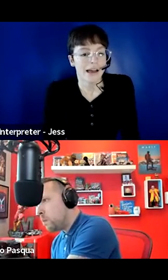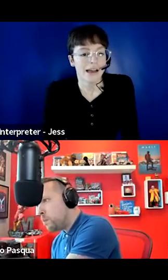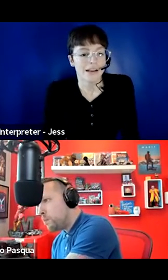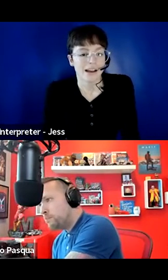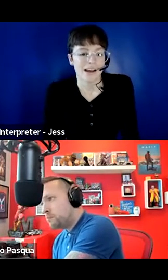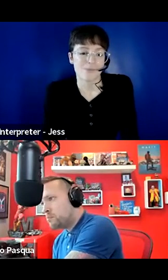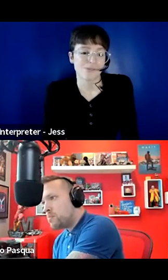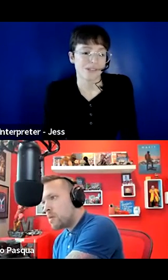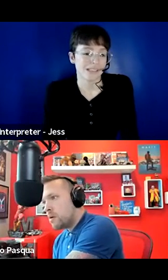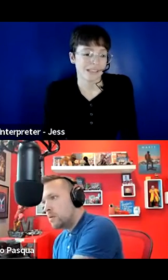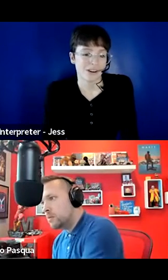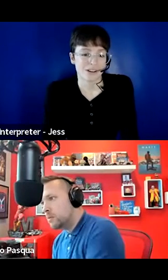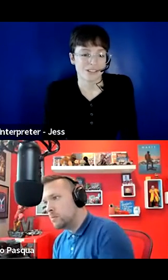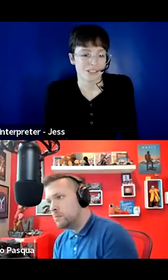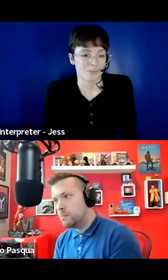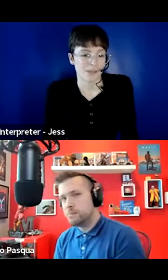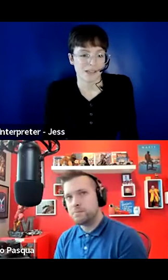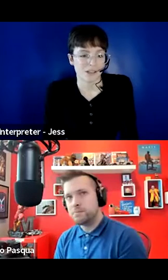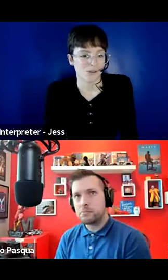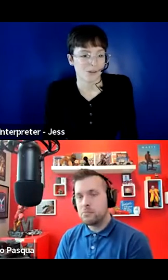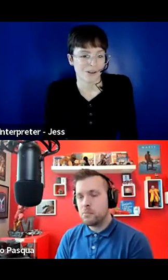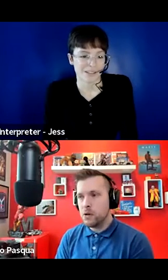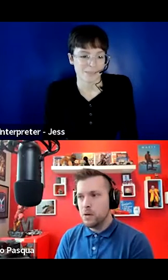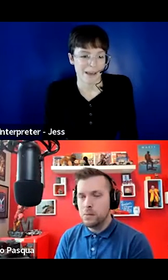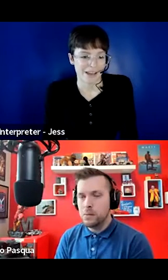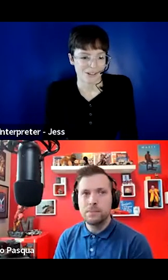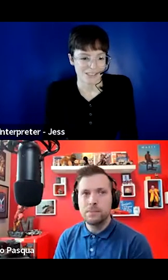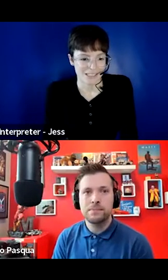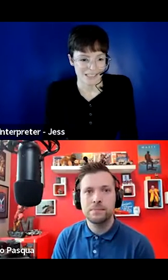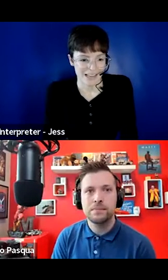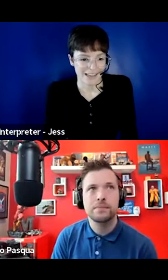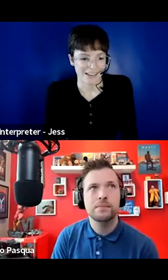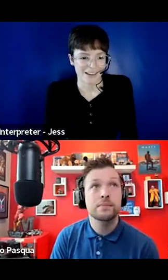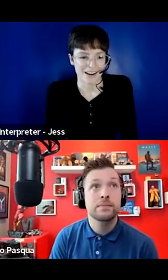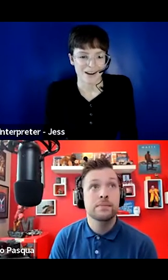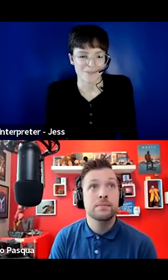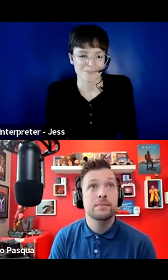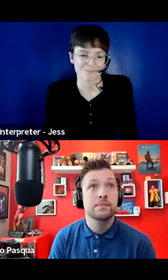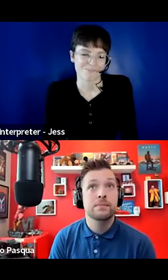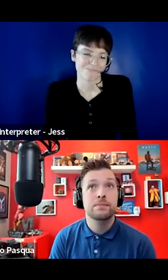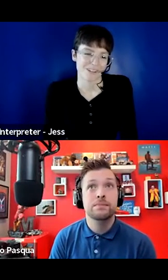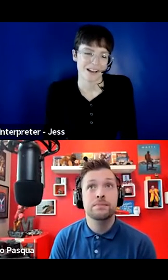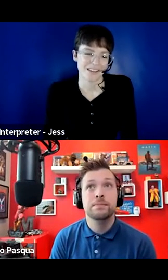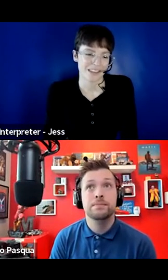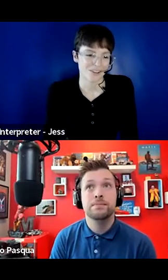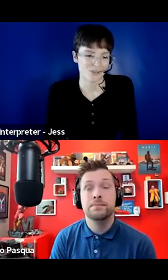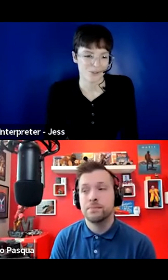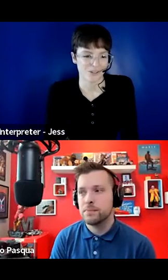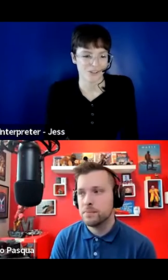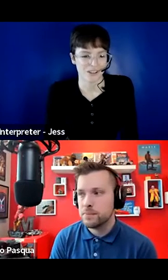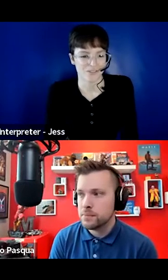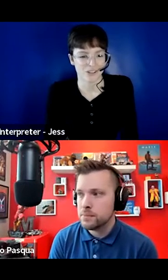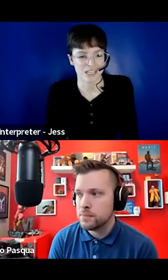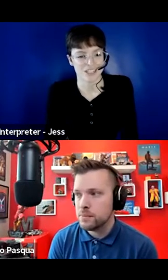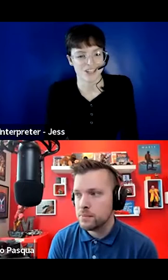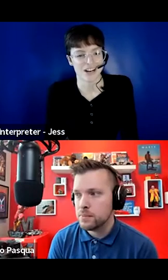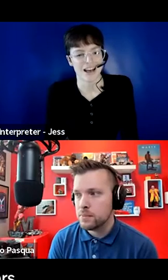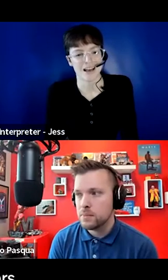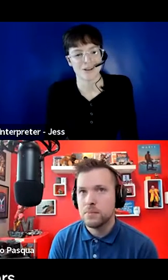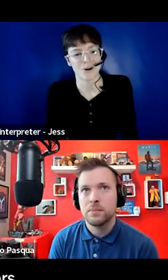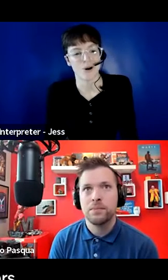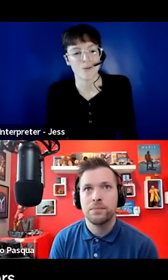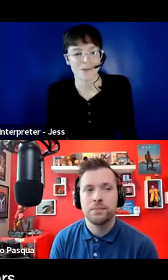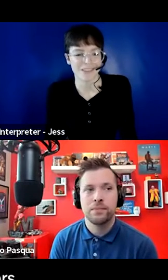And I'm really honored to be included on this panel today. Thank you so much for the invitation.